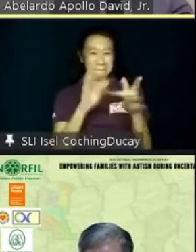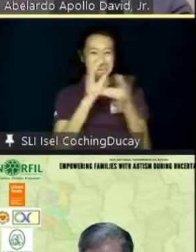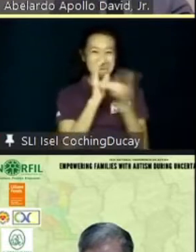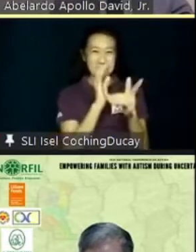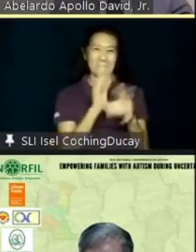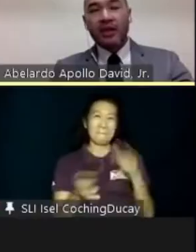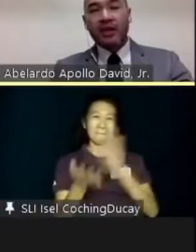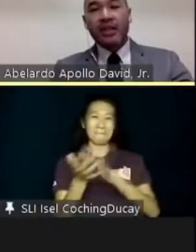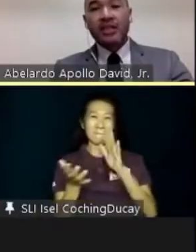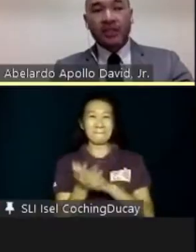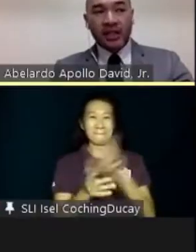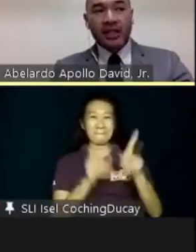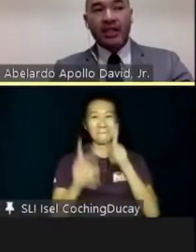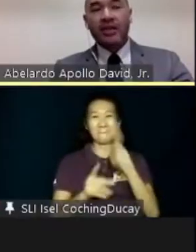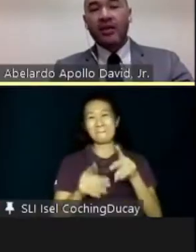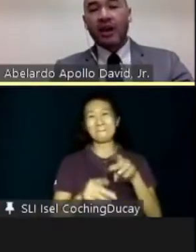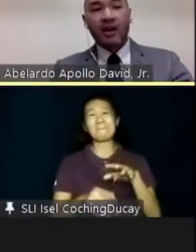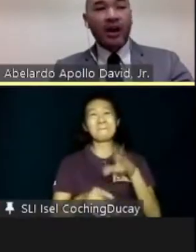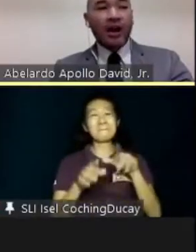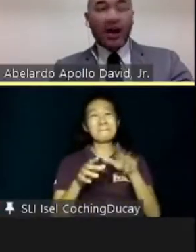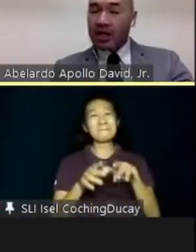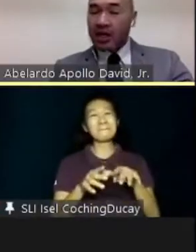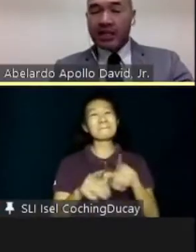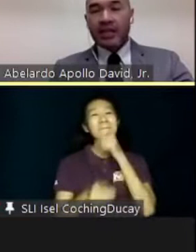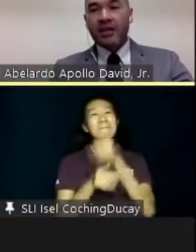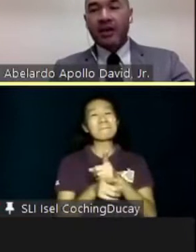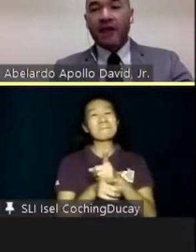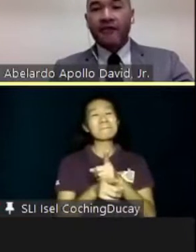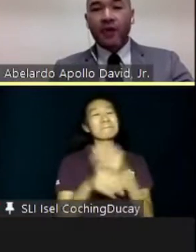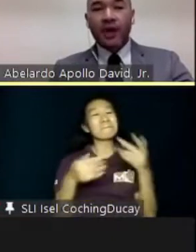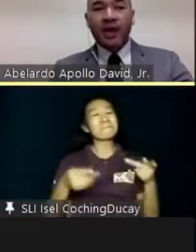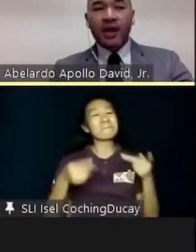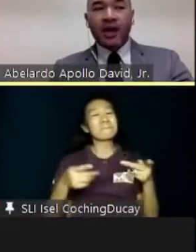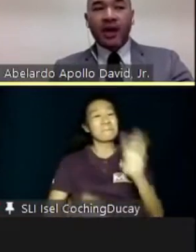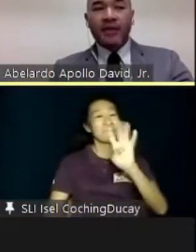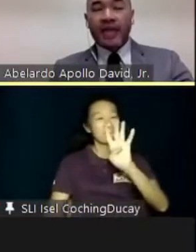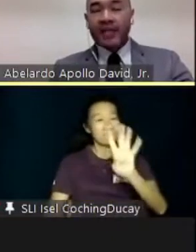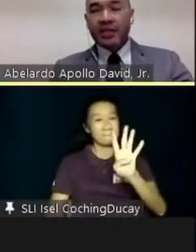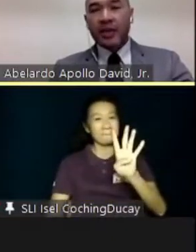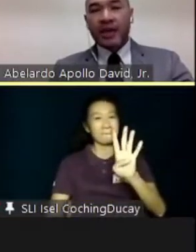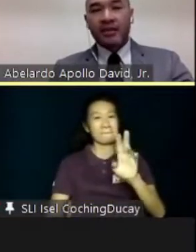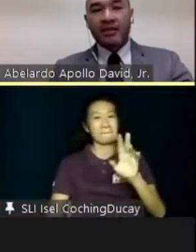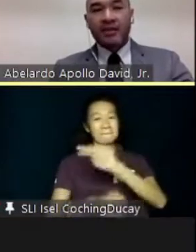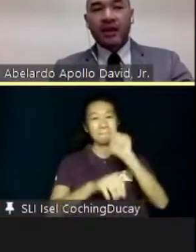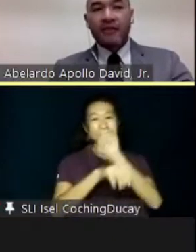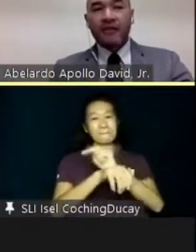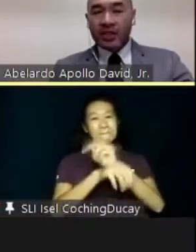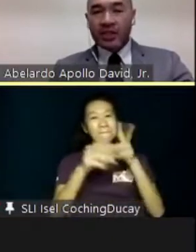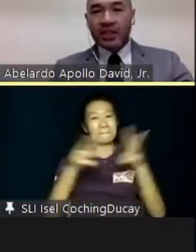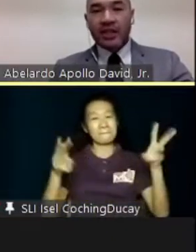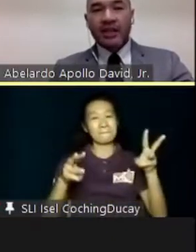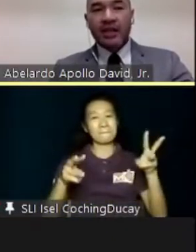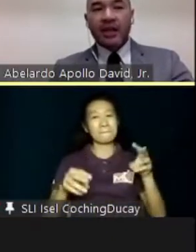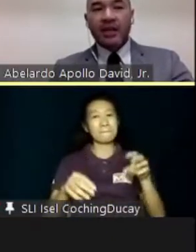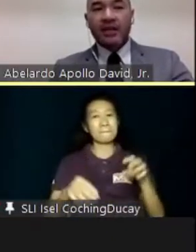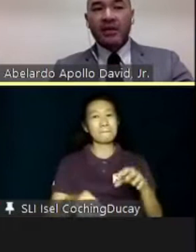PWD. Certainly, are currently, there are four nationwide. Fortunately,